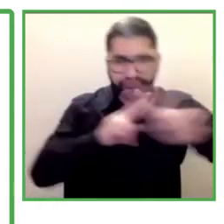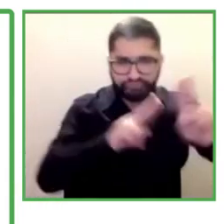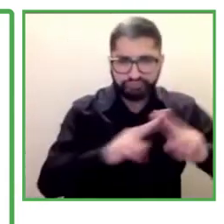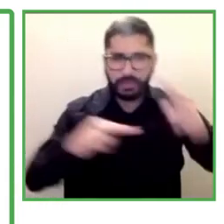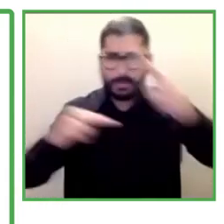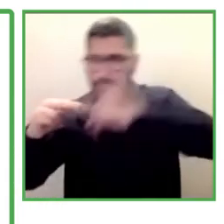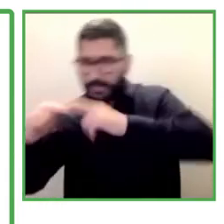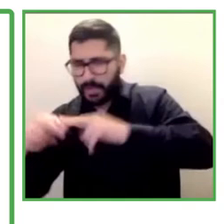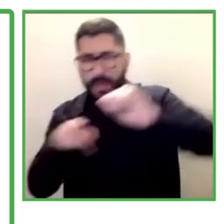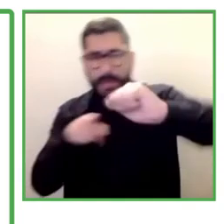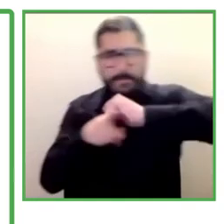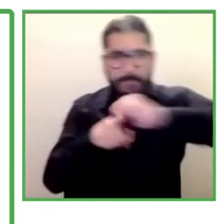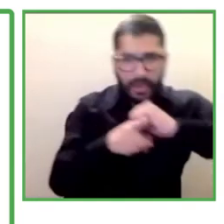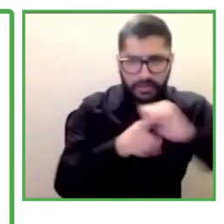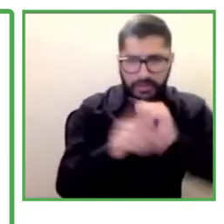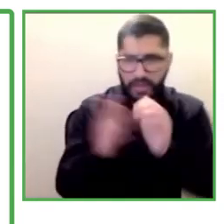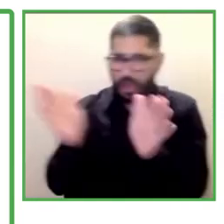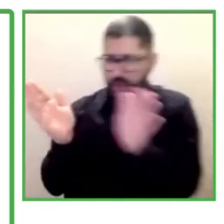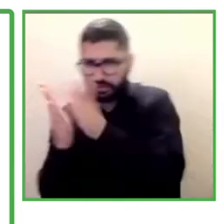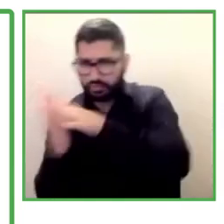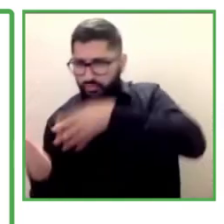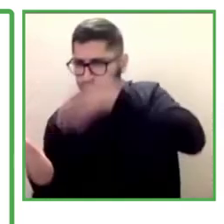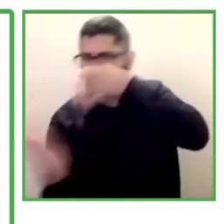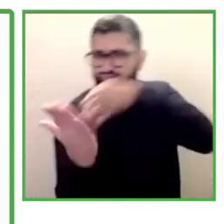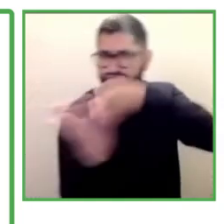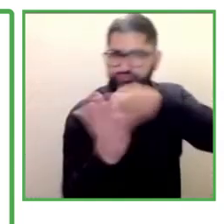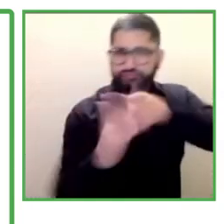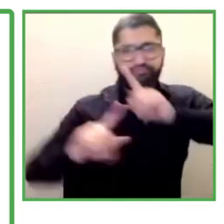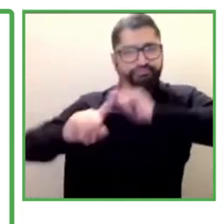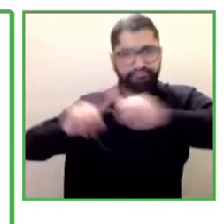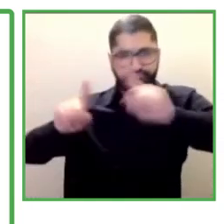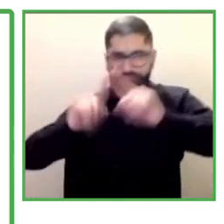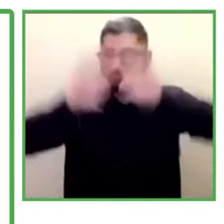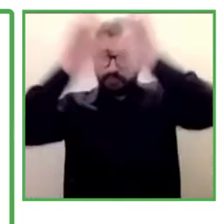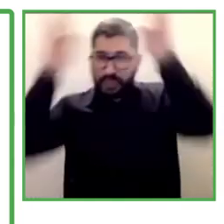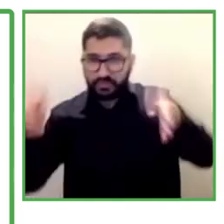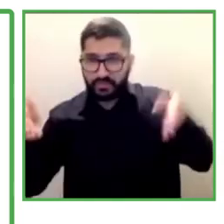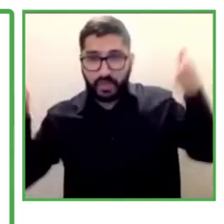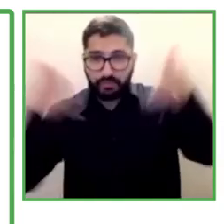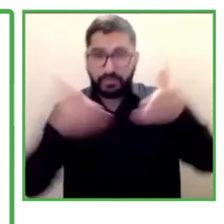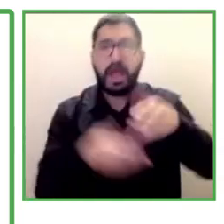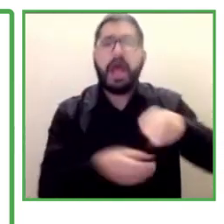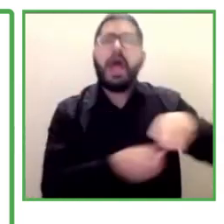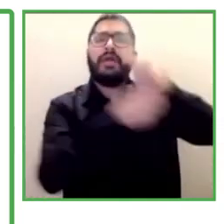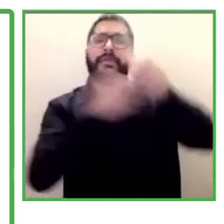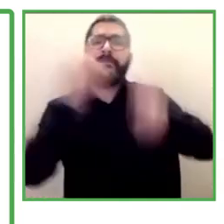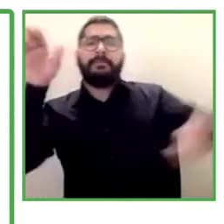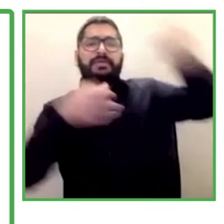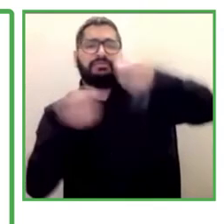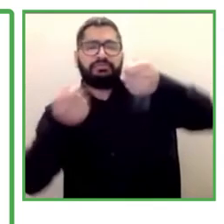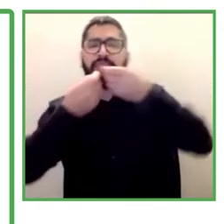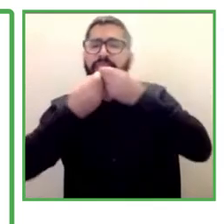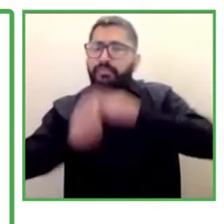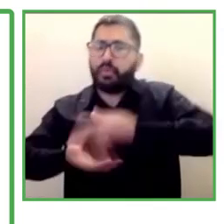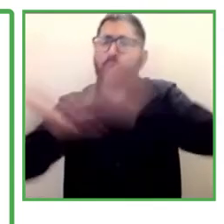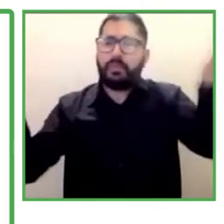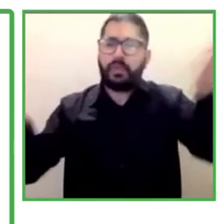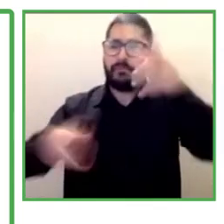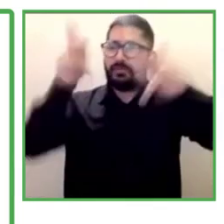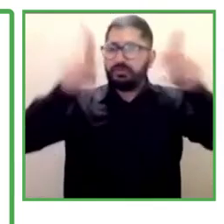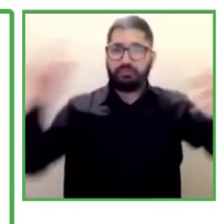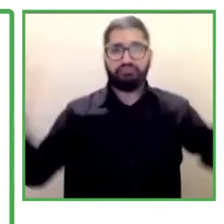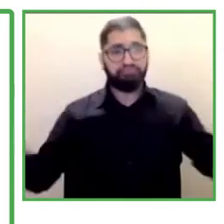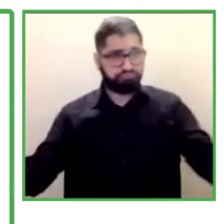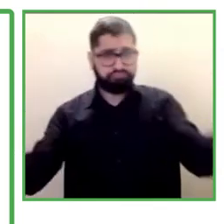We did a notebook on good practices. We did a protocol for different public administrations.